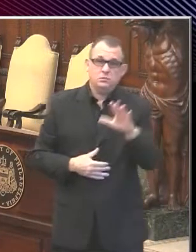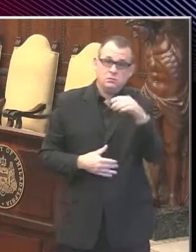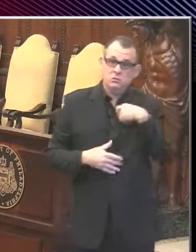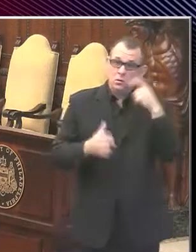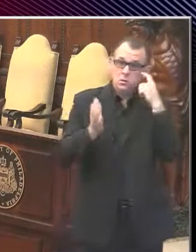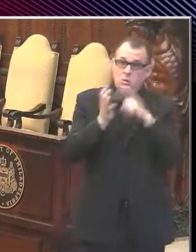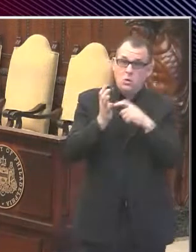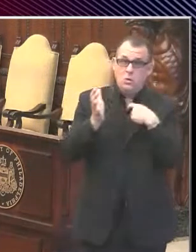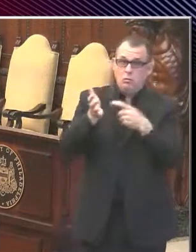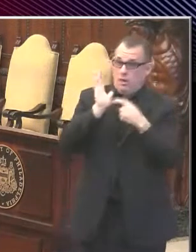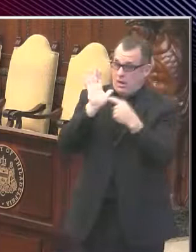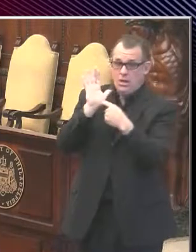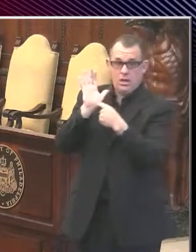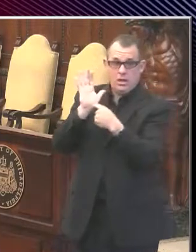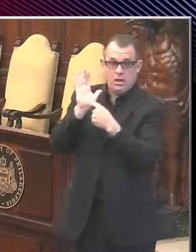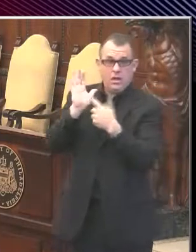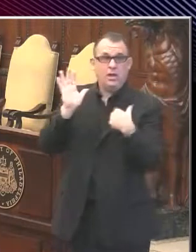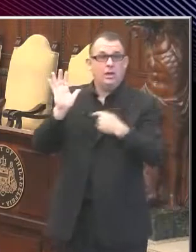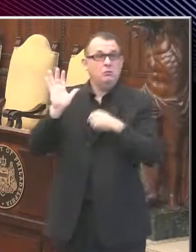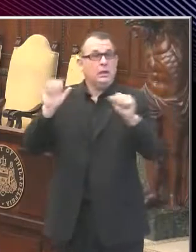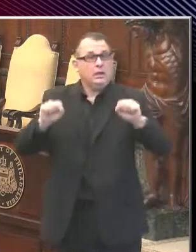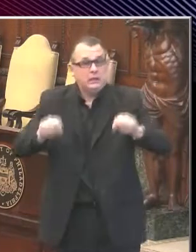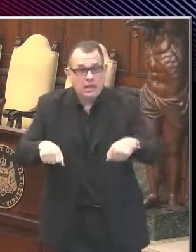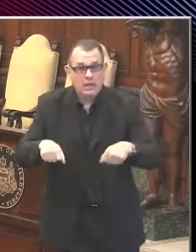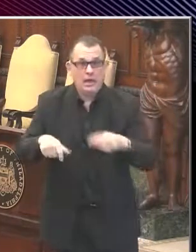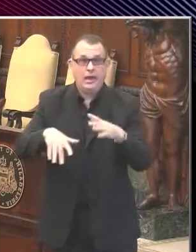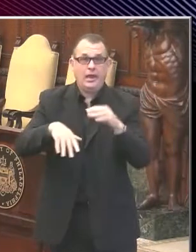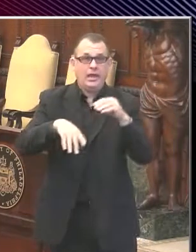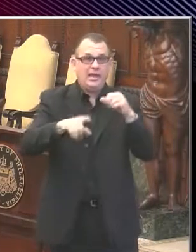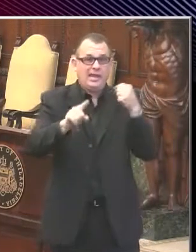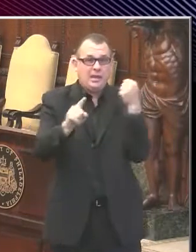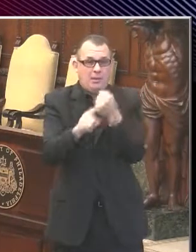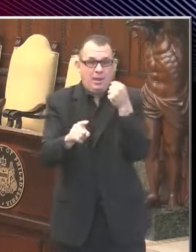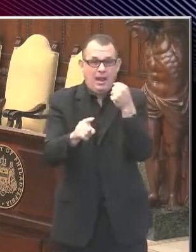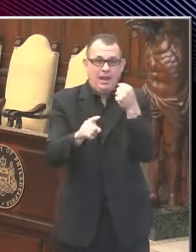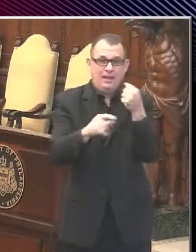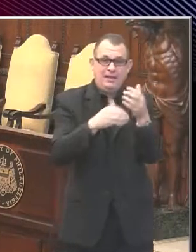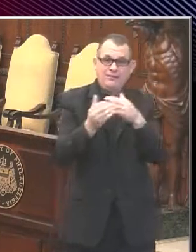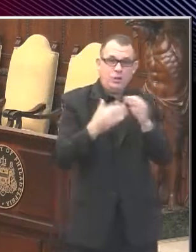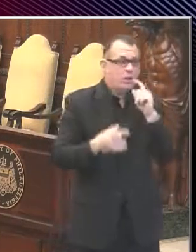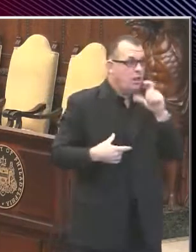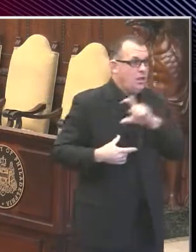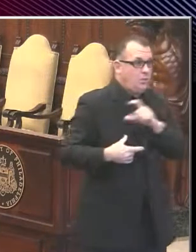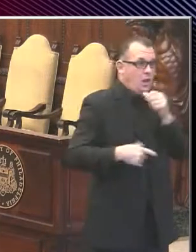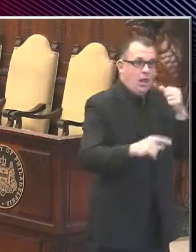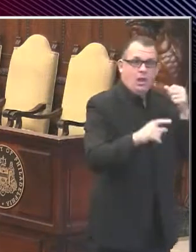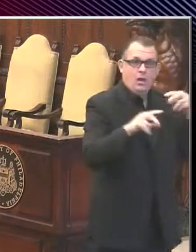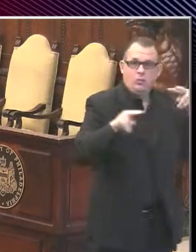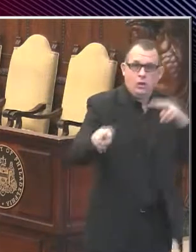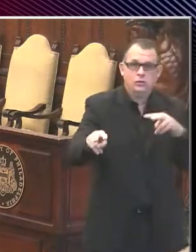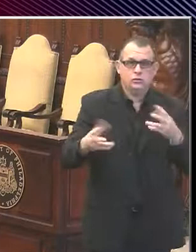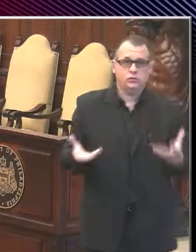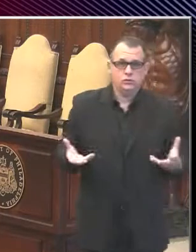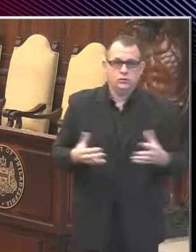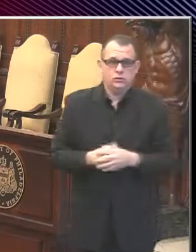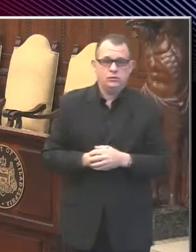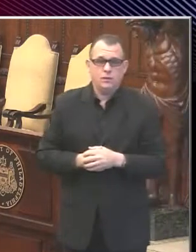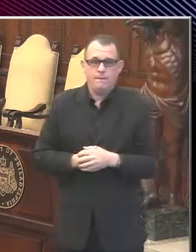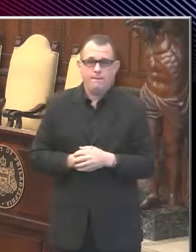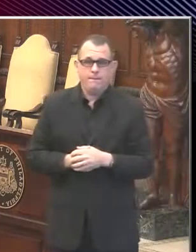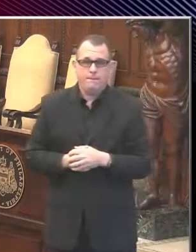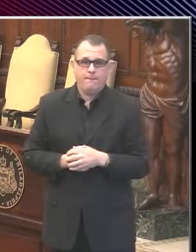even if there is no government enforcement. So we're hopeful this order will help reinforce the encouragement we're doing otherwise for mask use.